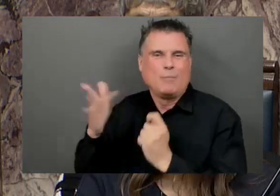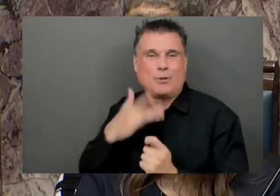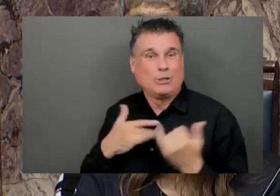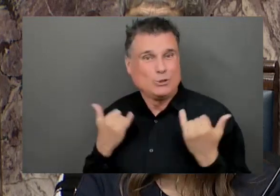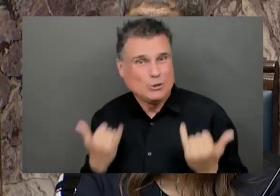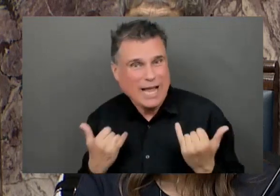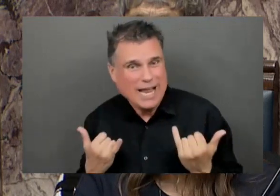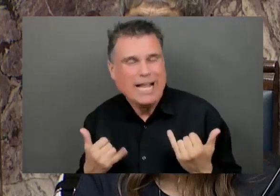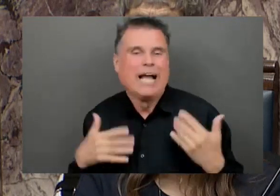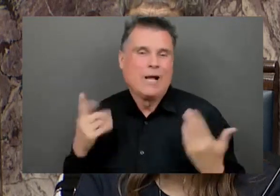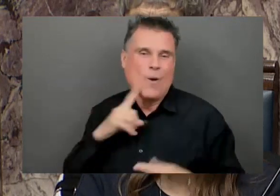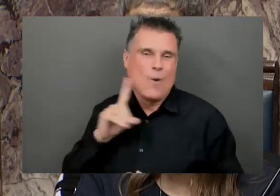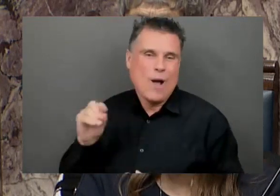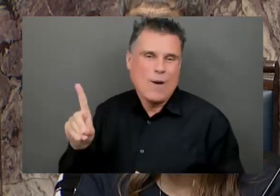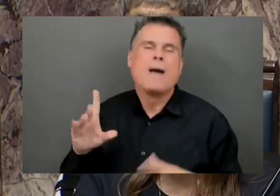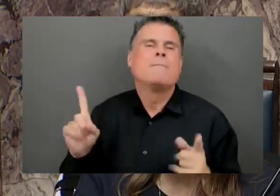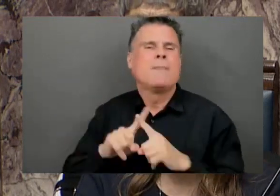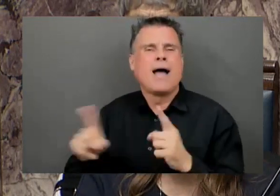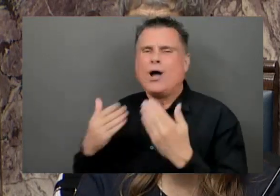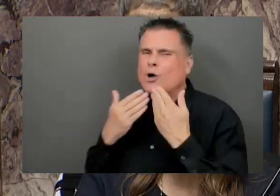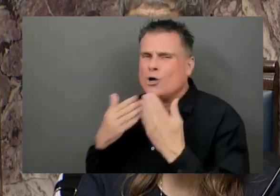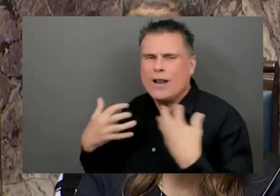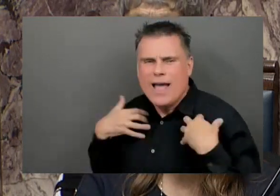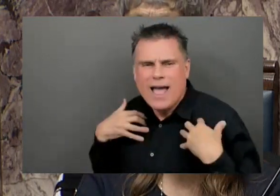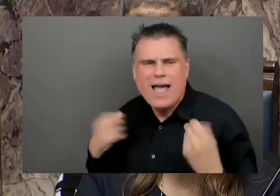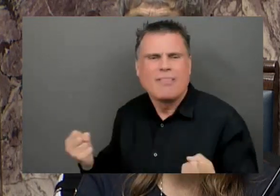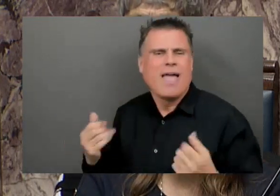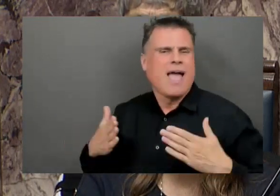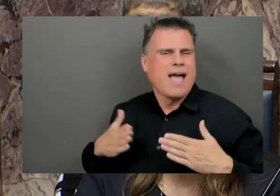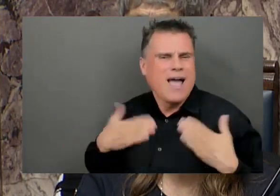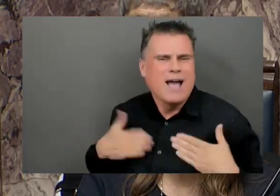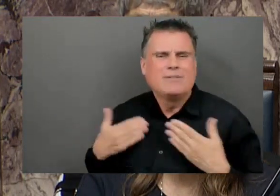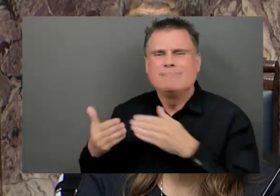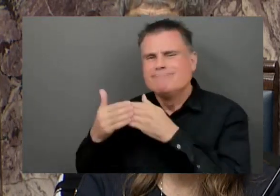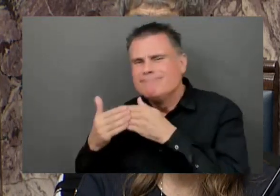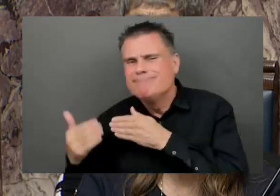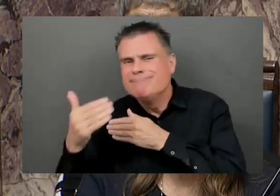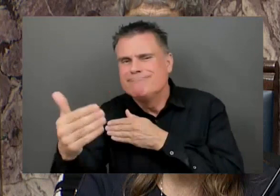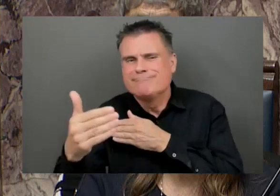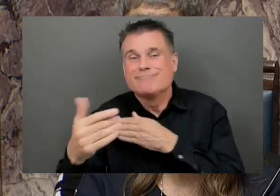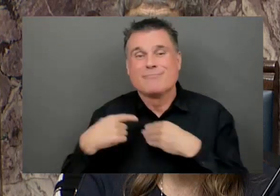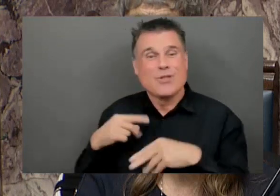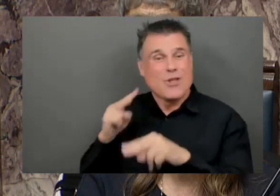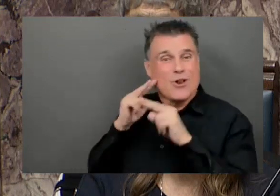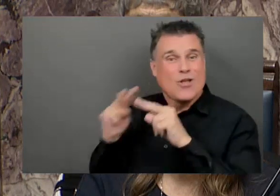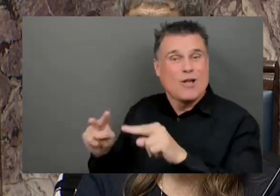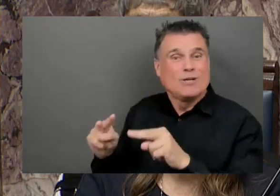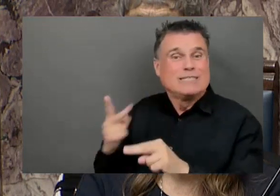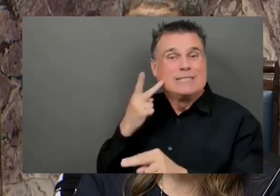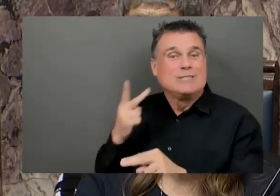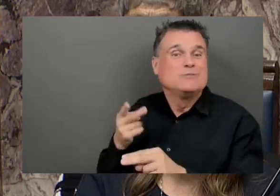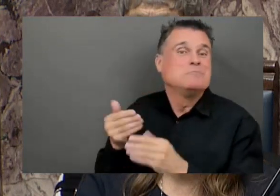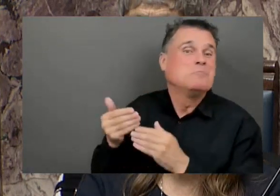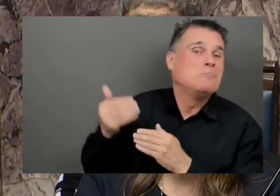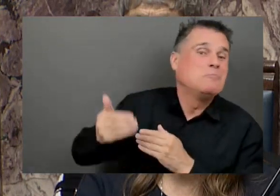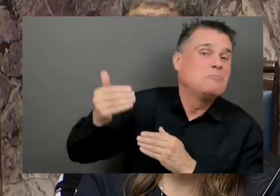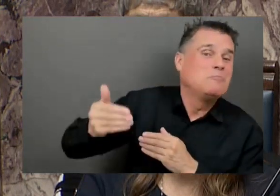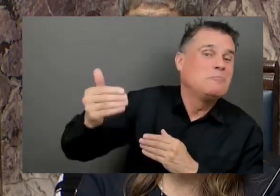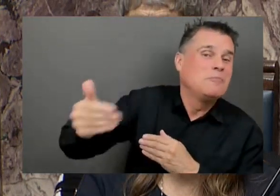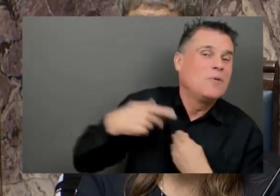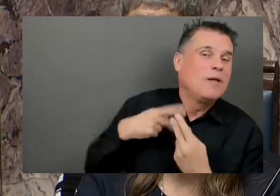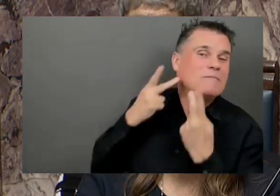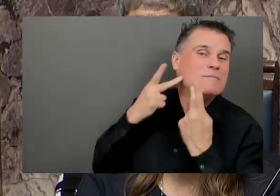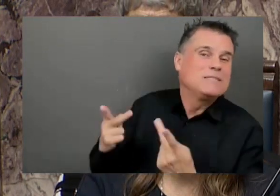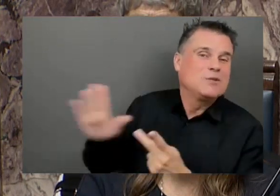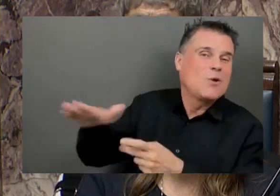happiness in the years ahead. I look forward to seeing you on my regular constituency visits. Congratulations on